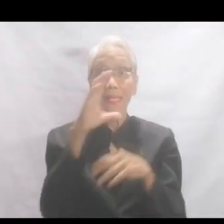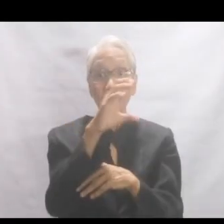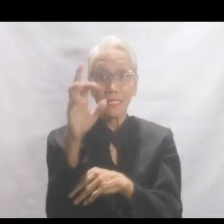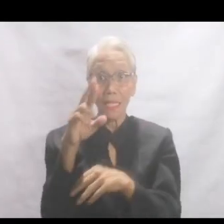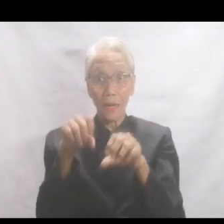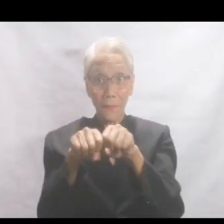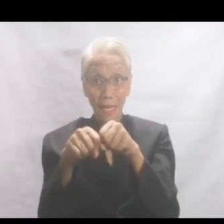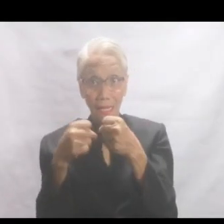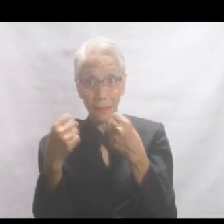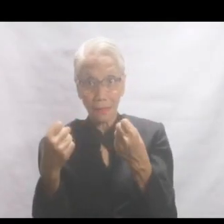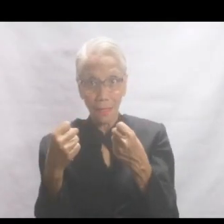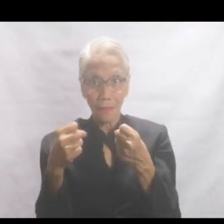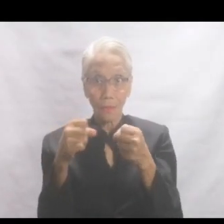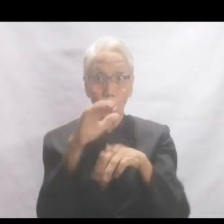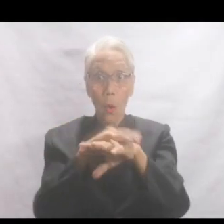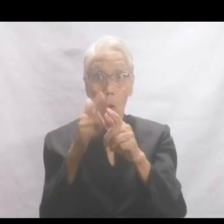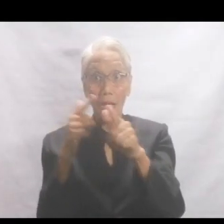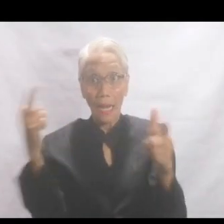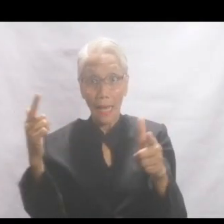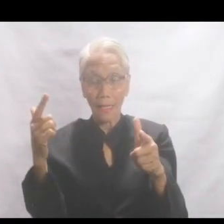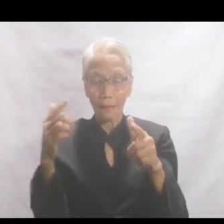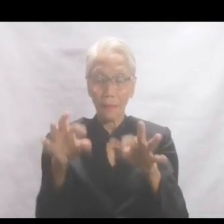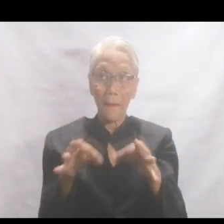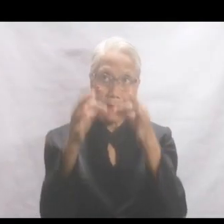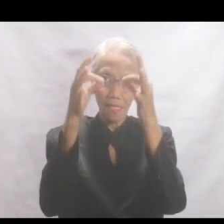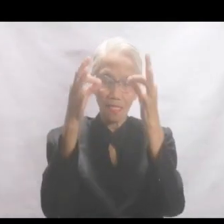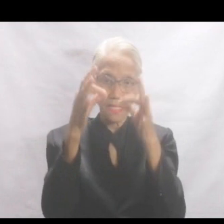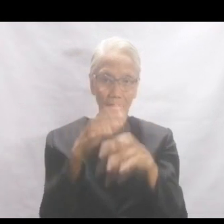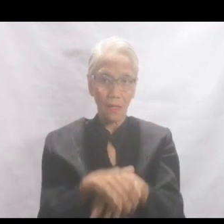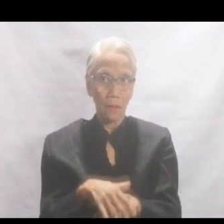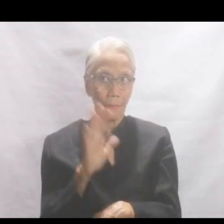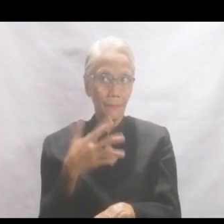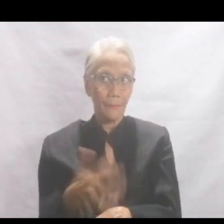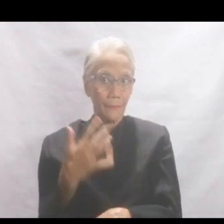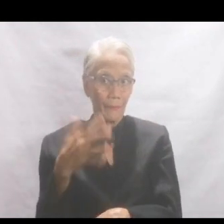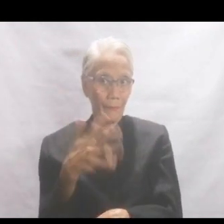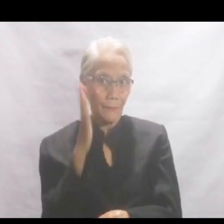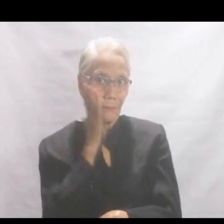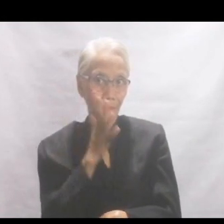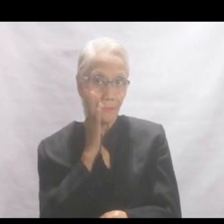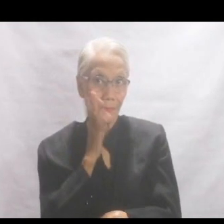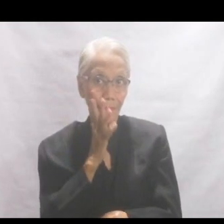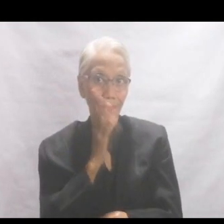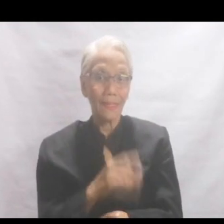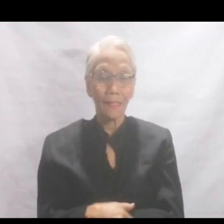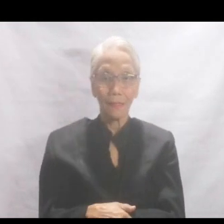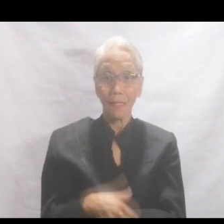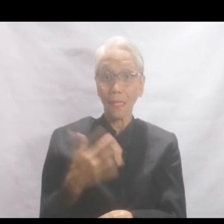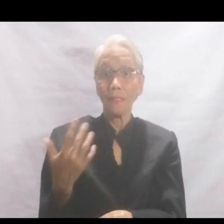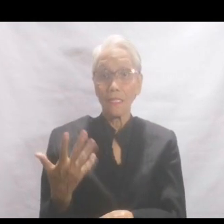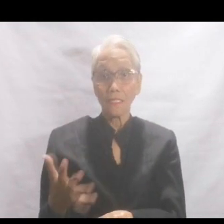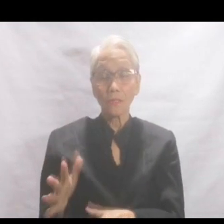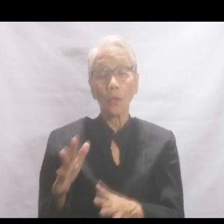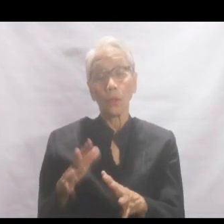breaks yan. Ako po. Kaya pala dalawang oras ang simba. Mahihahayaan naman ikaw. At ang ikaapat